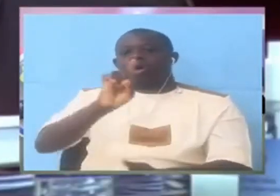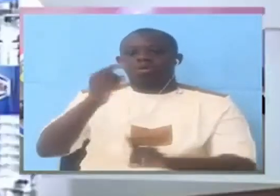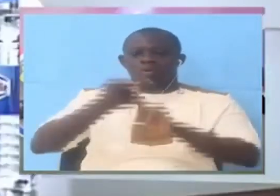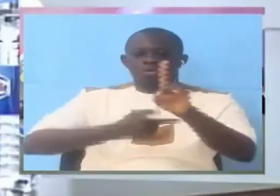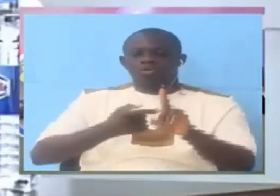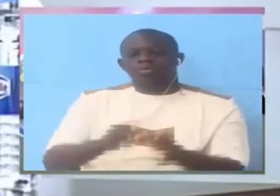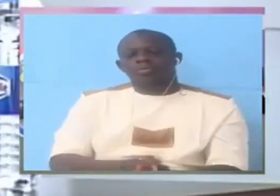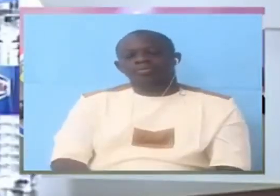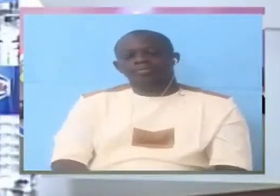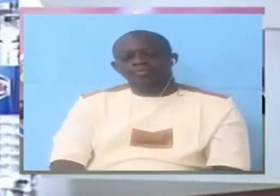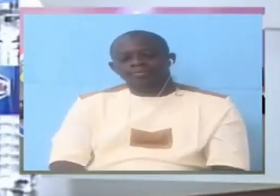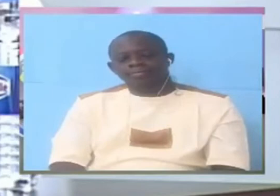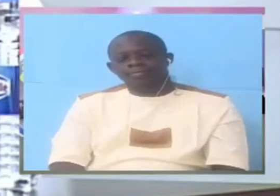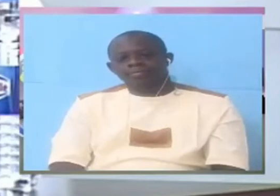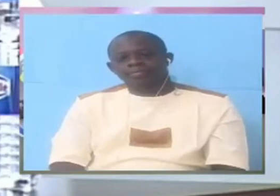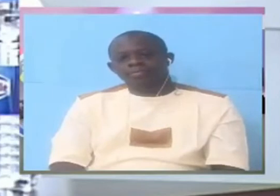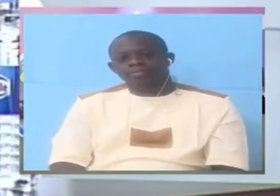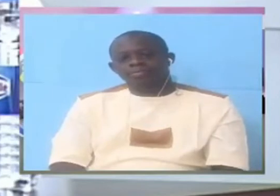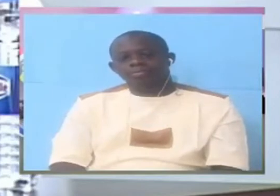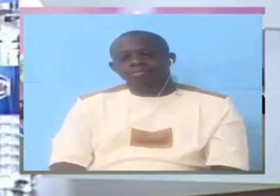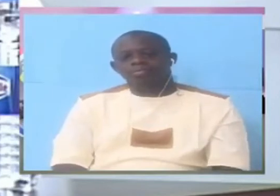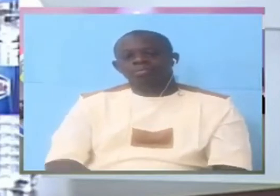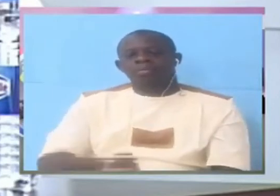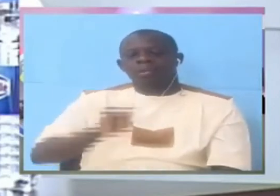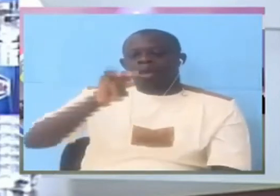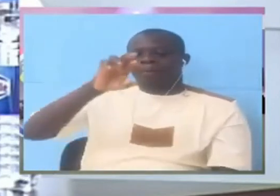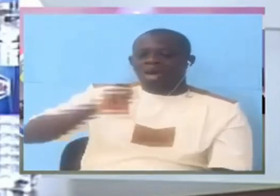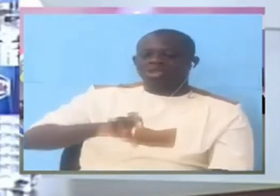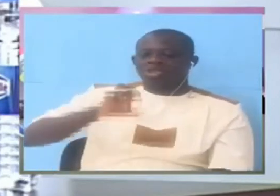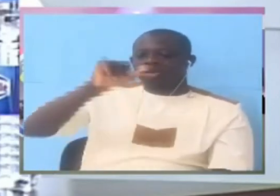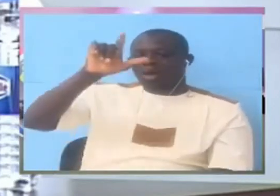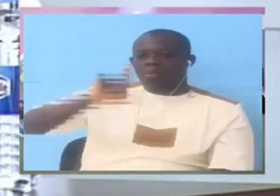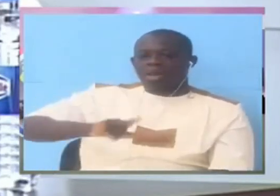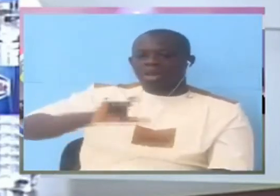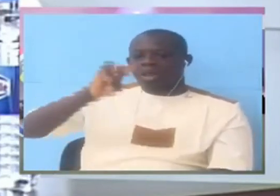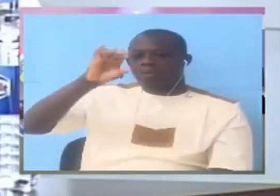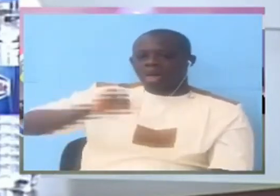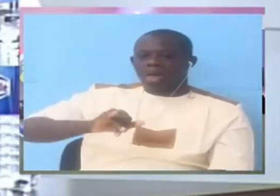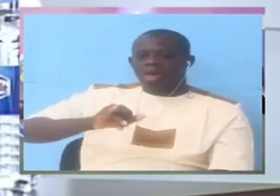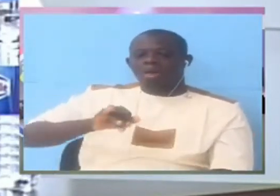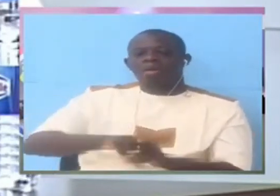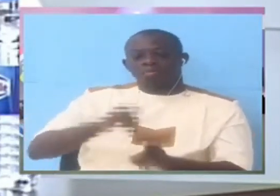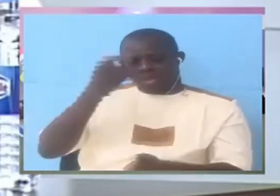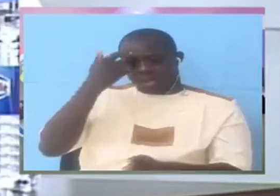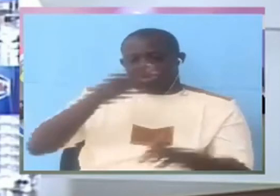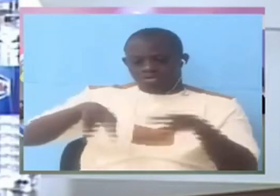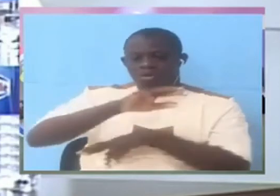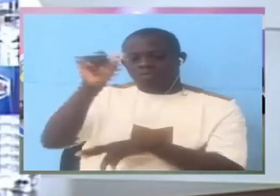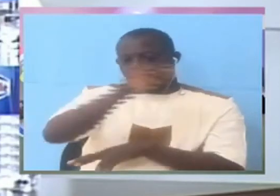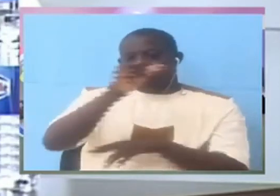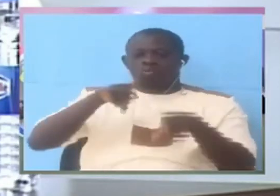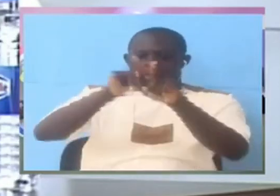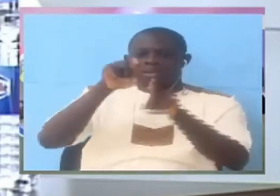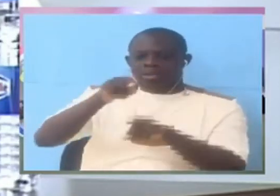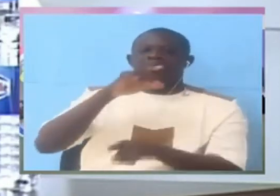it's a big March April May no I keep it back with this one because we spent two months there